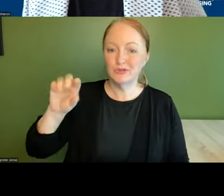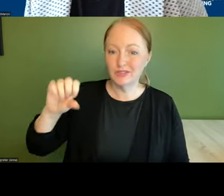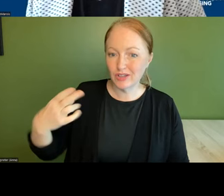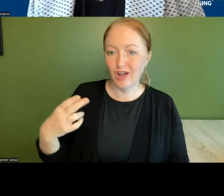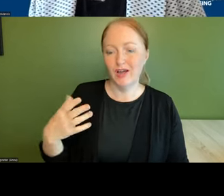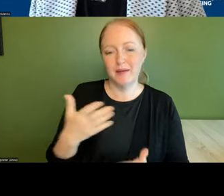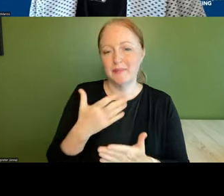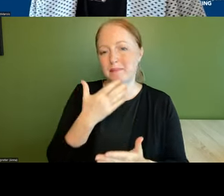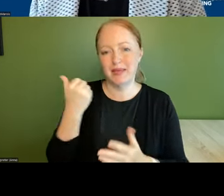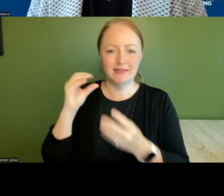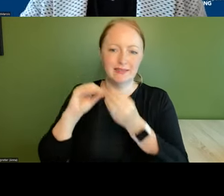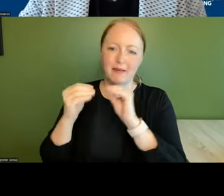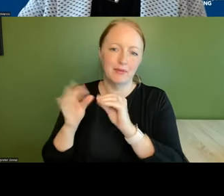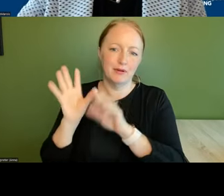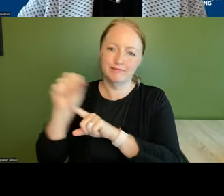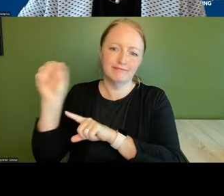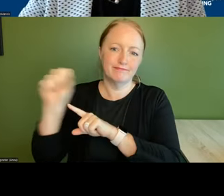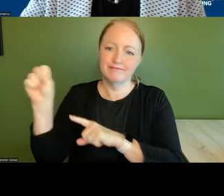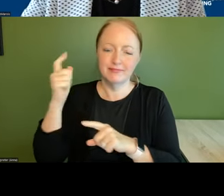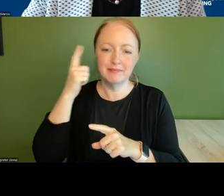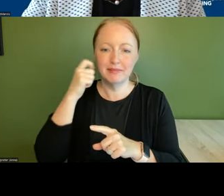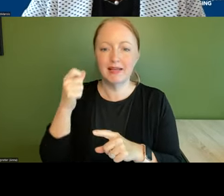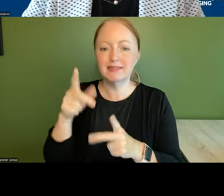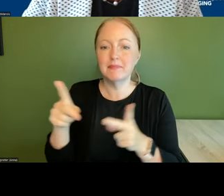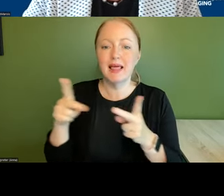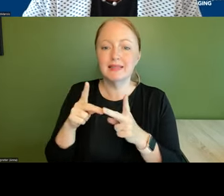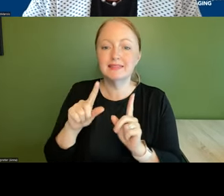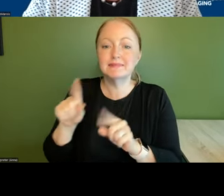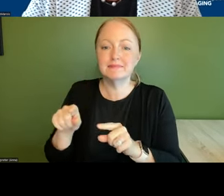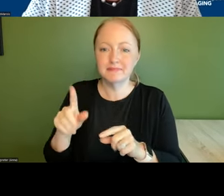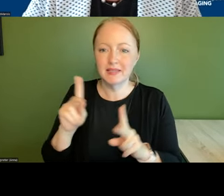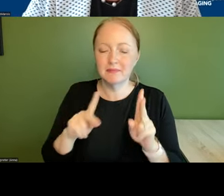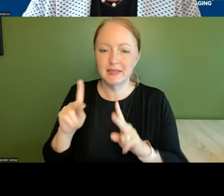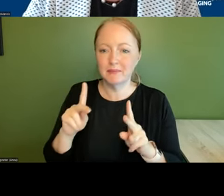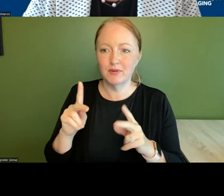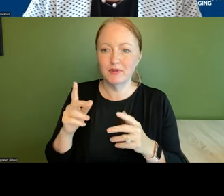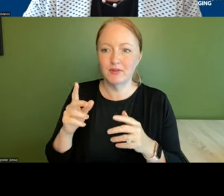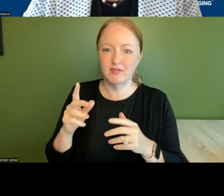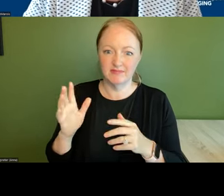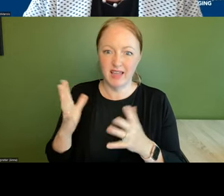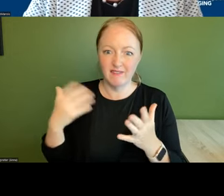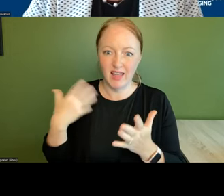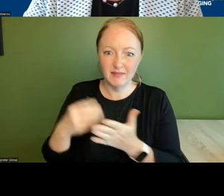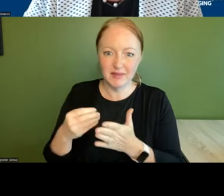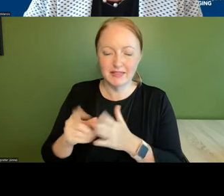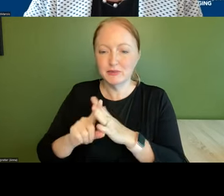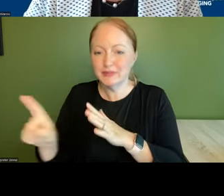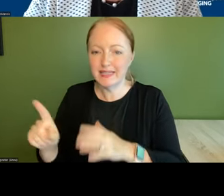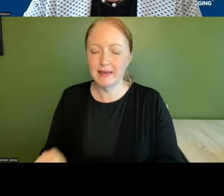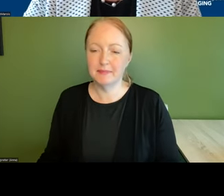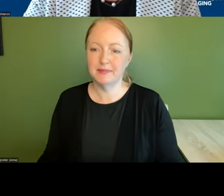the best ranking because they're kind of like places for people that are well off to escape to